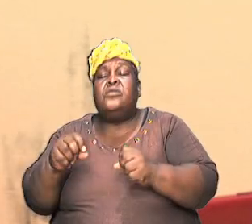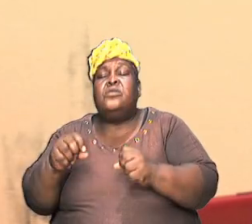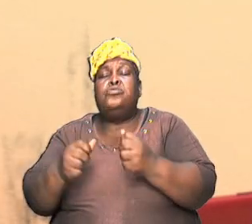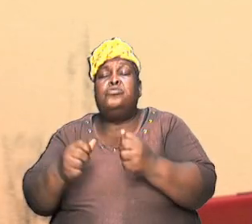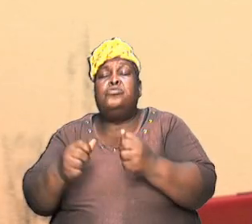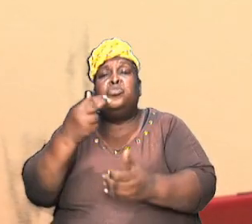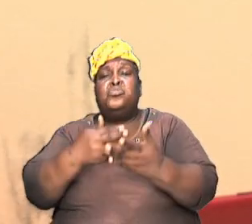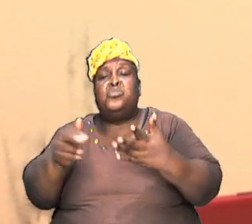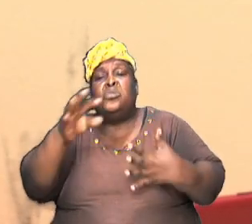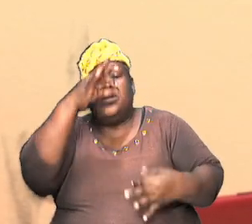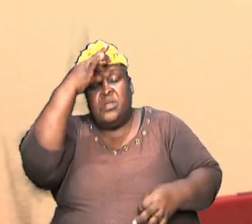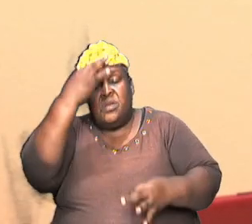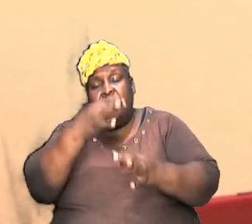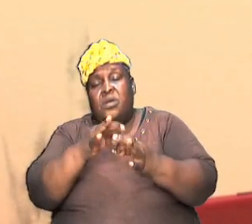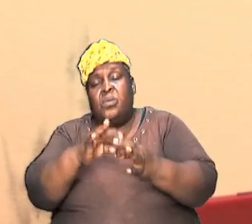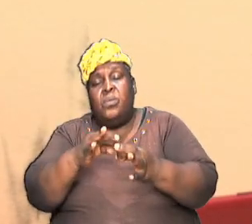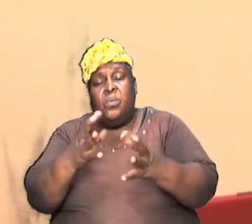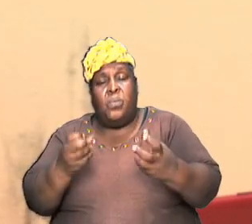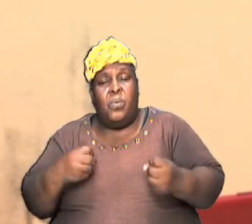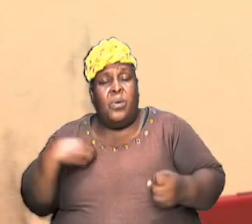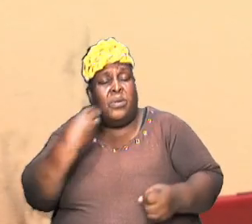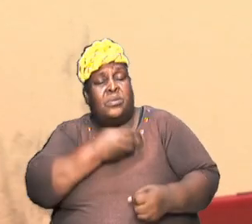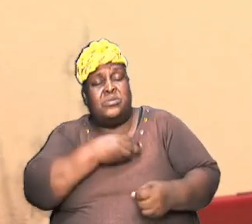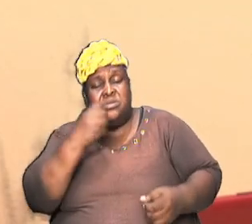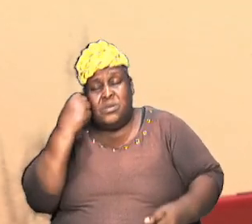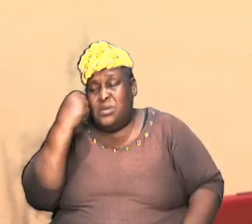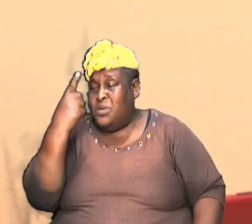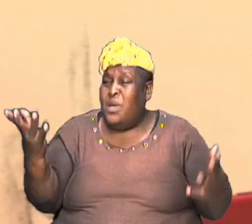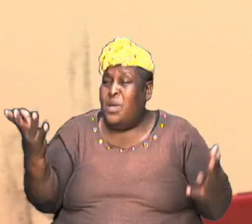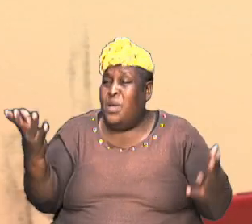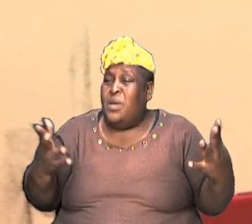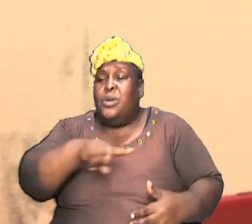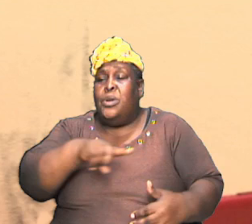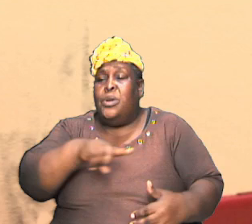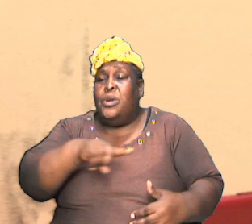I want us to understand that what we have